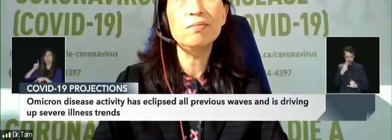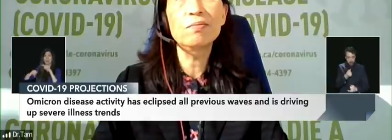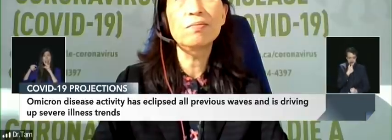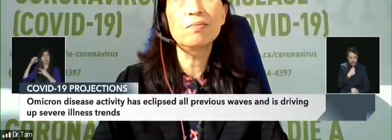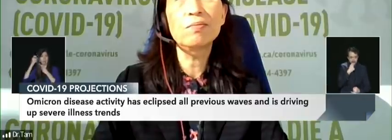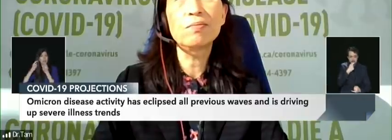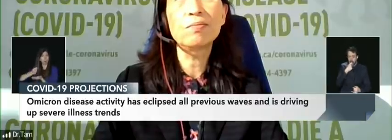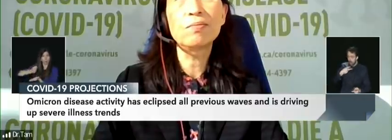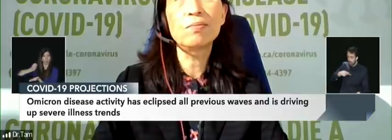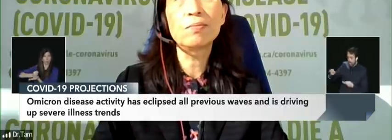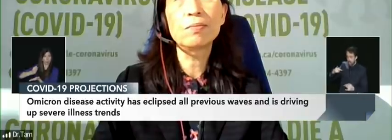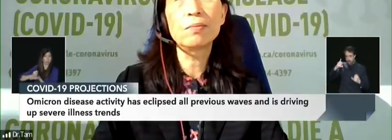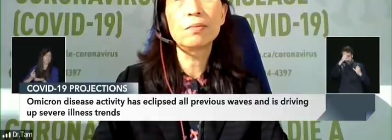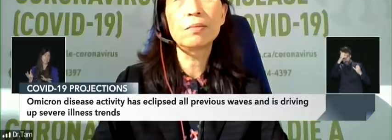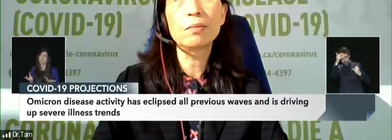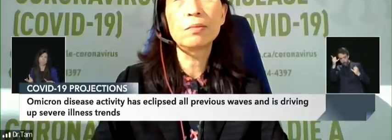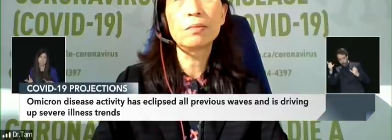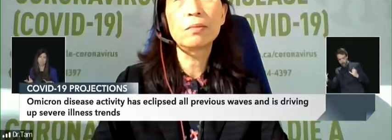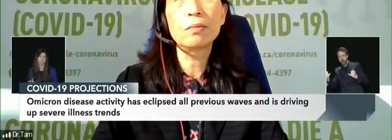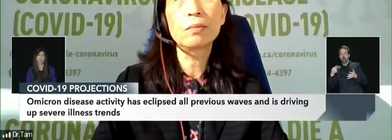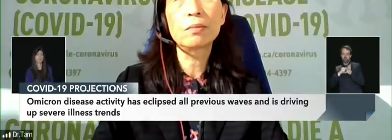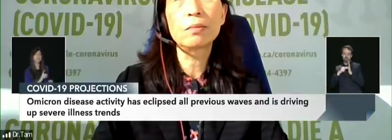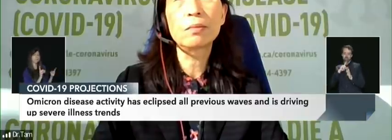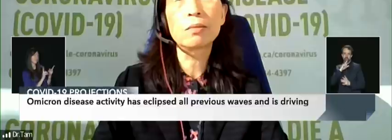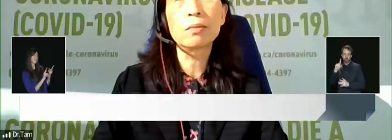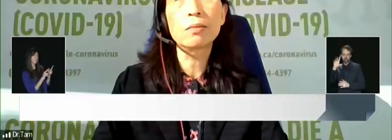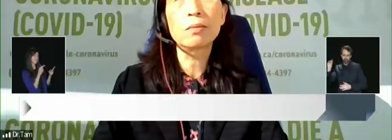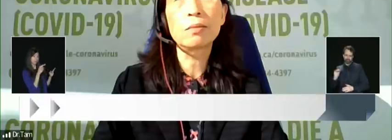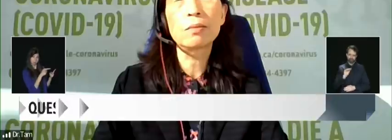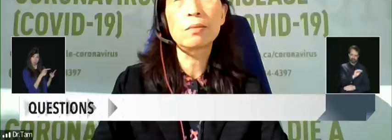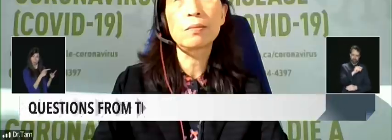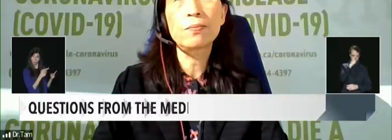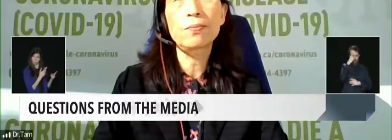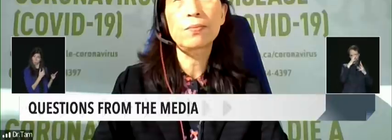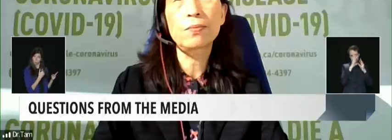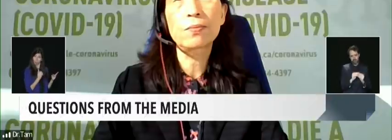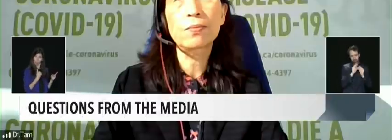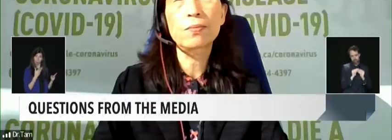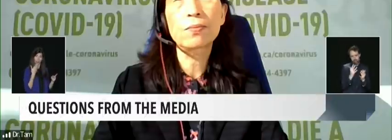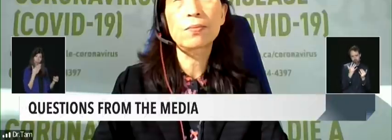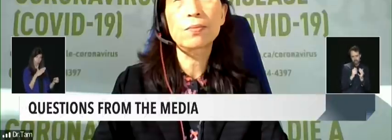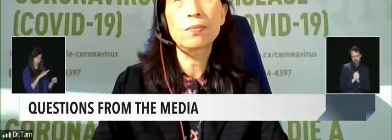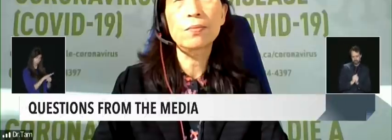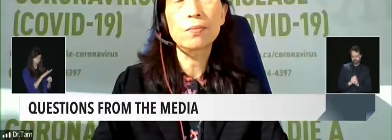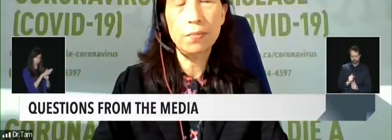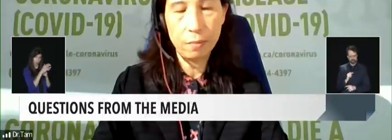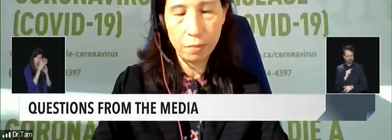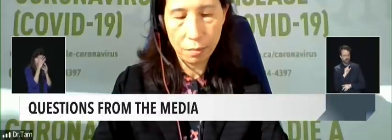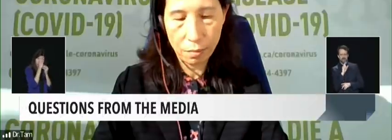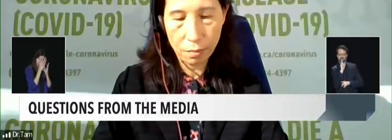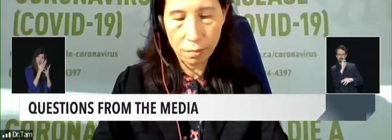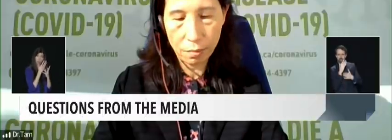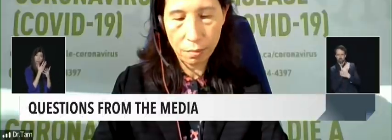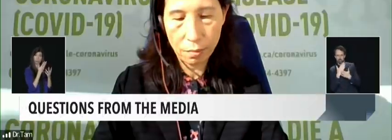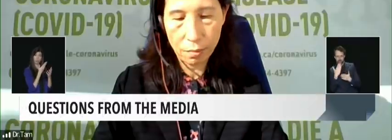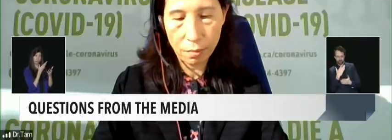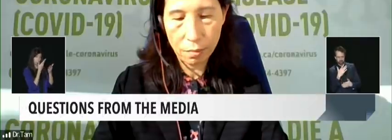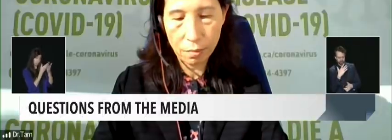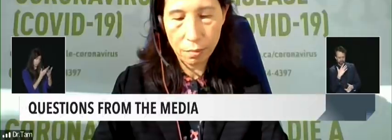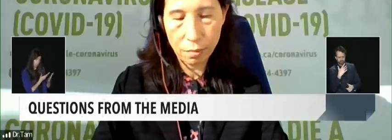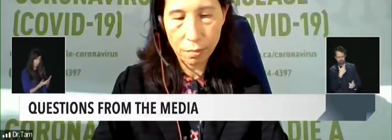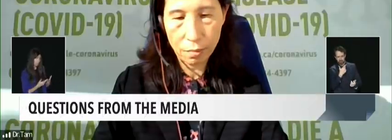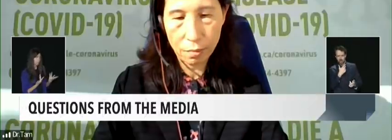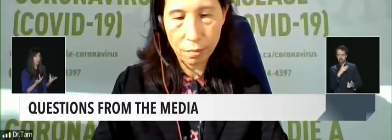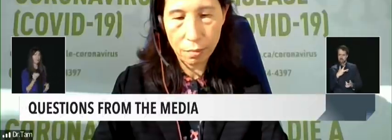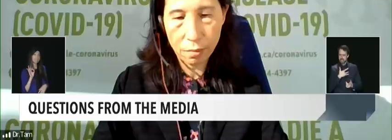And is there enough evidence yet to show, you know, which people would best take this treatment